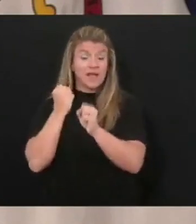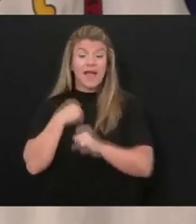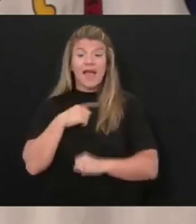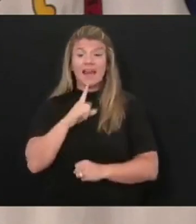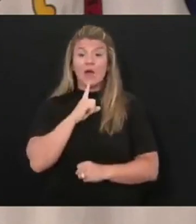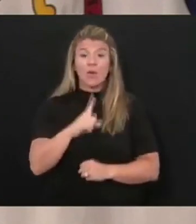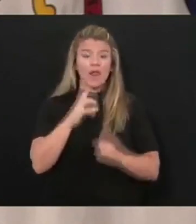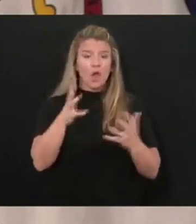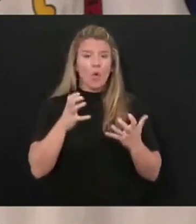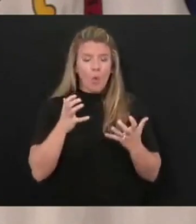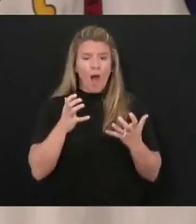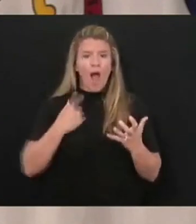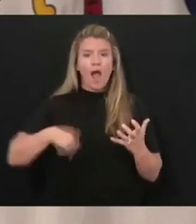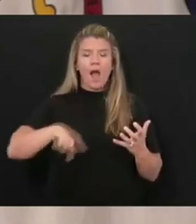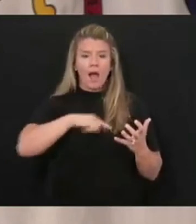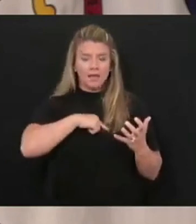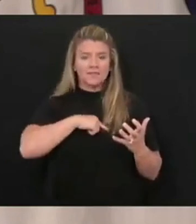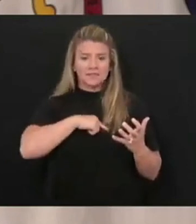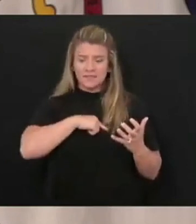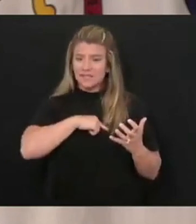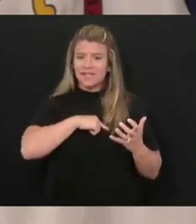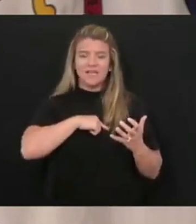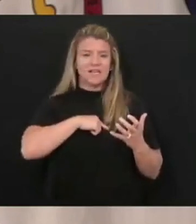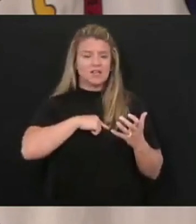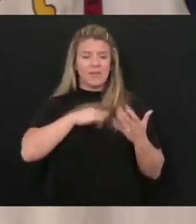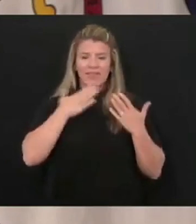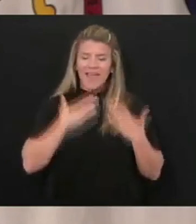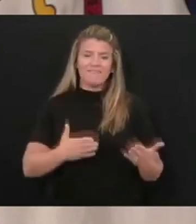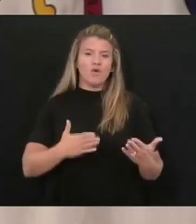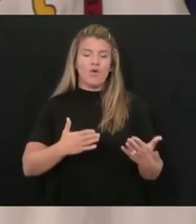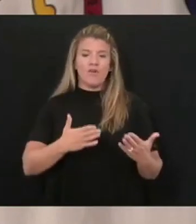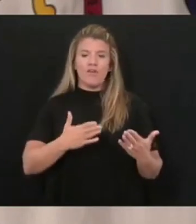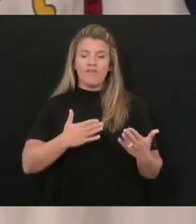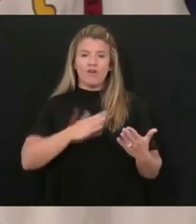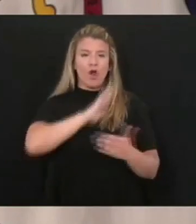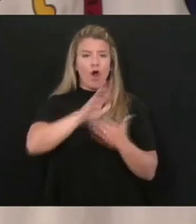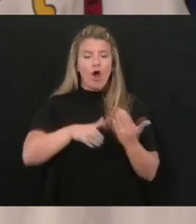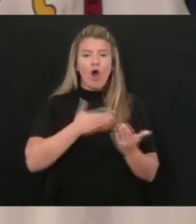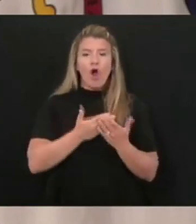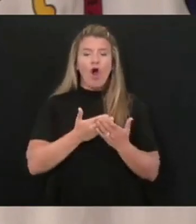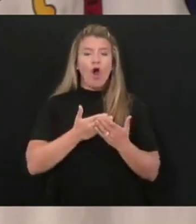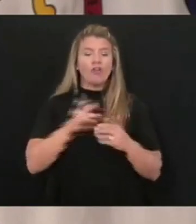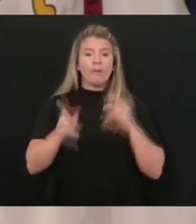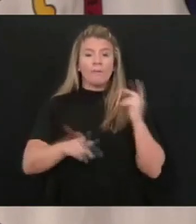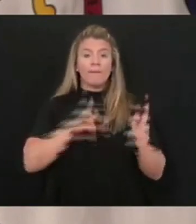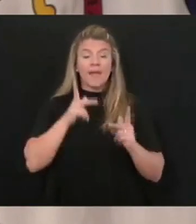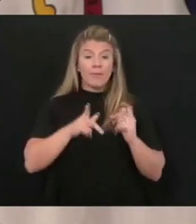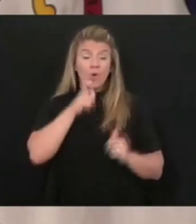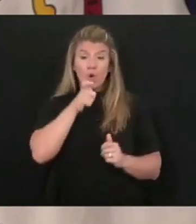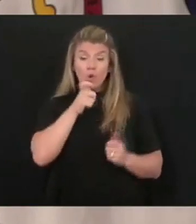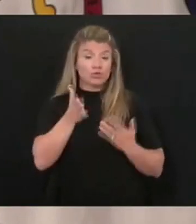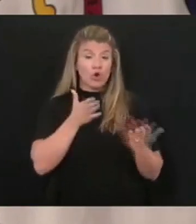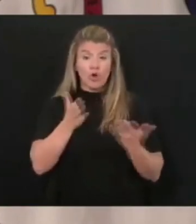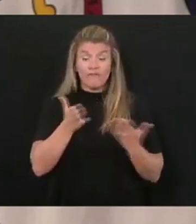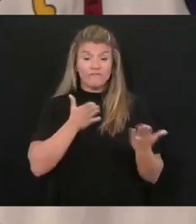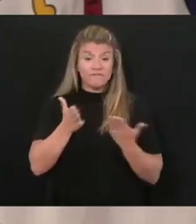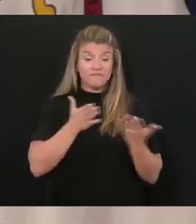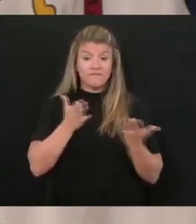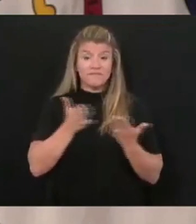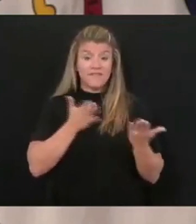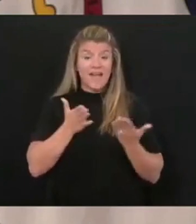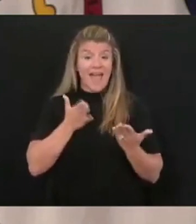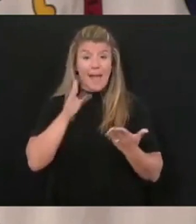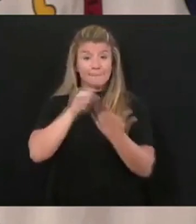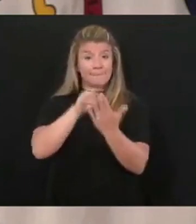absolutely want us to absolutely be thankful for all those that were kind enough to serve and and